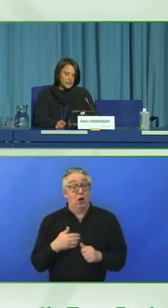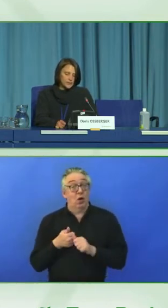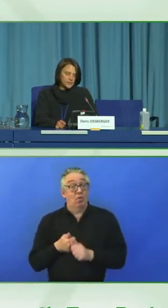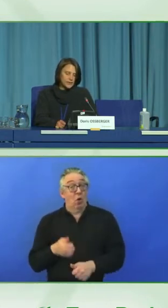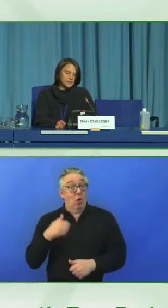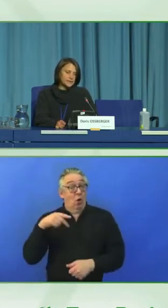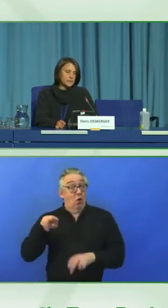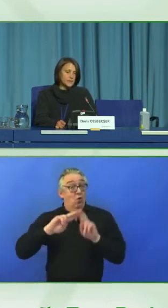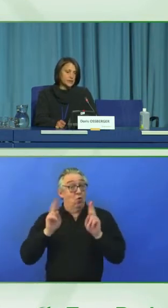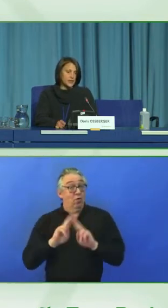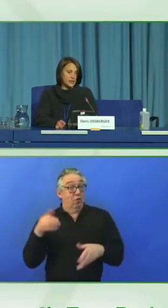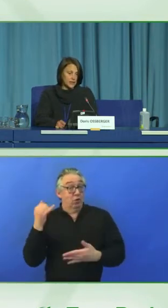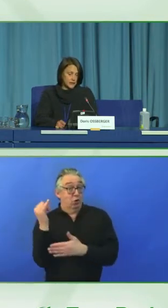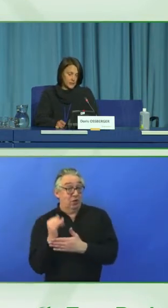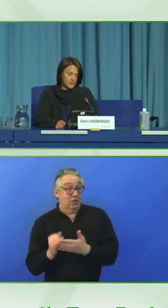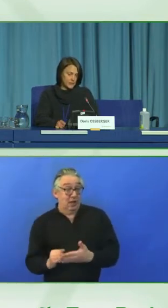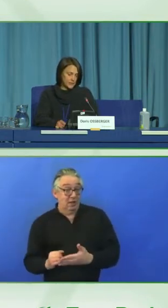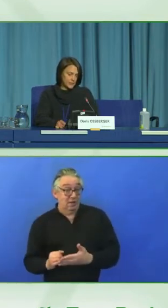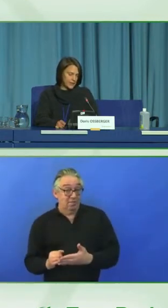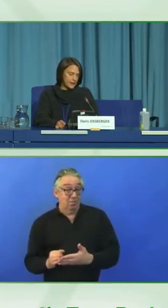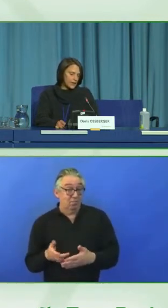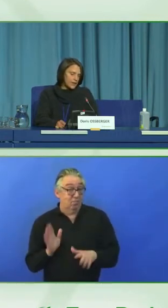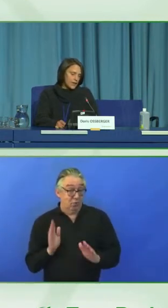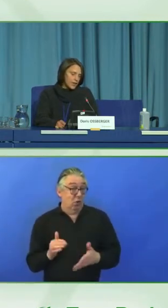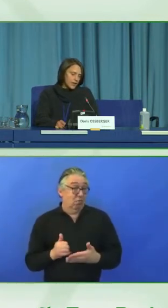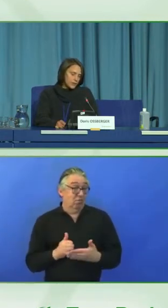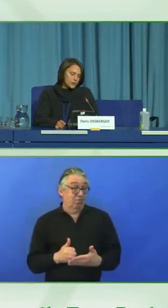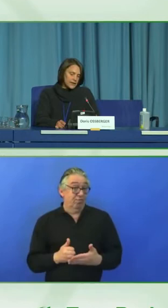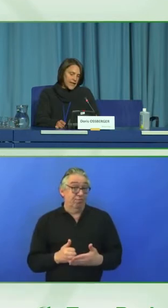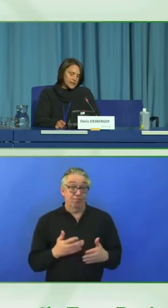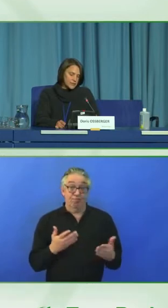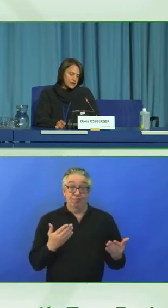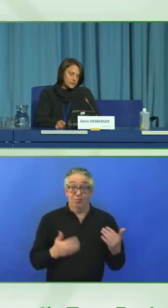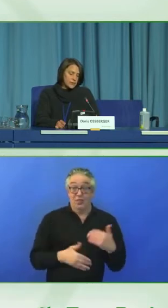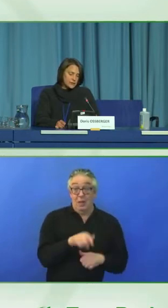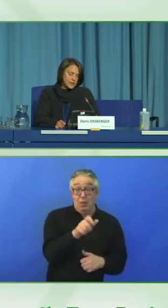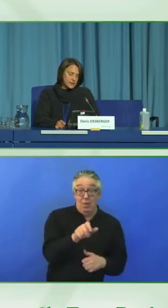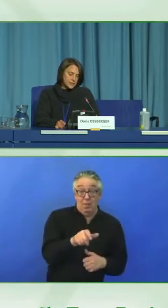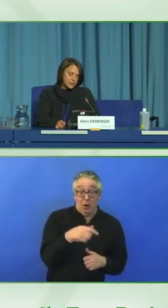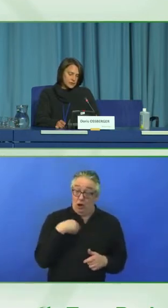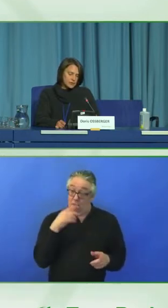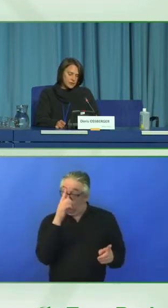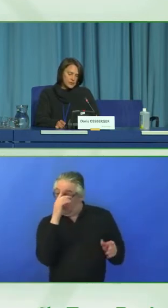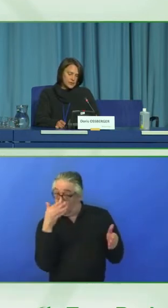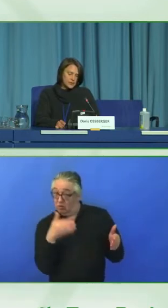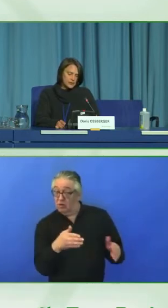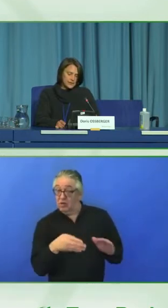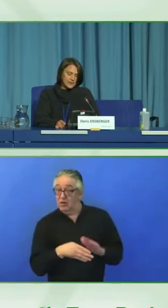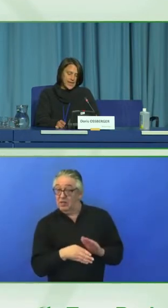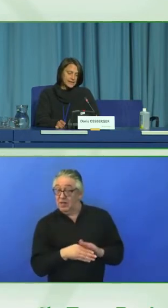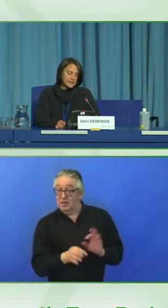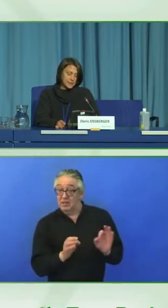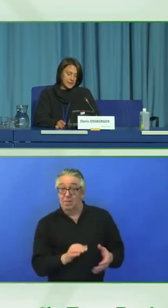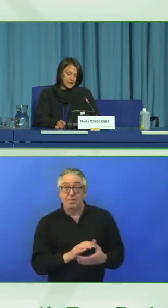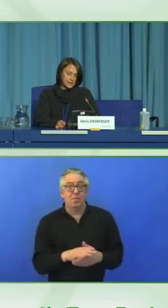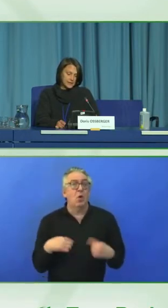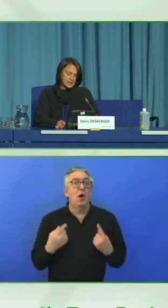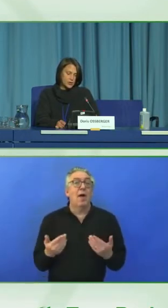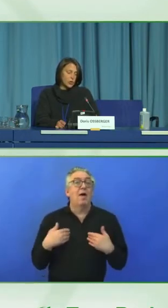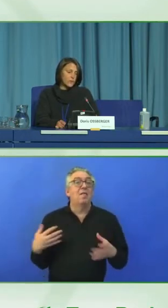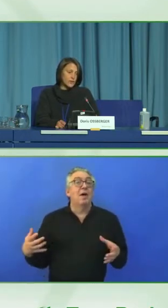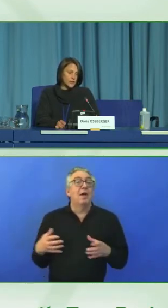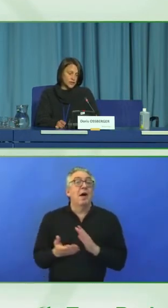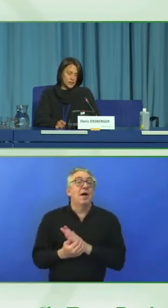of people with disabilities in particular. Involving experts representing persons with disabilities actively